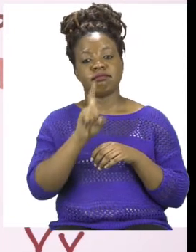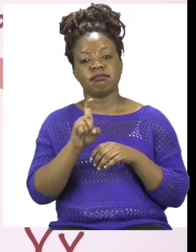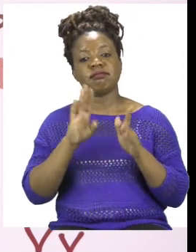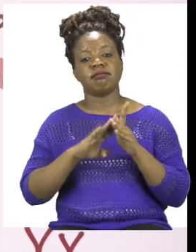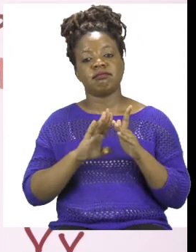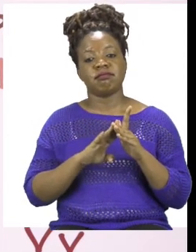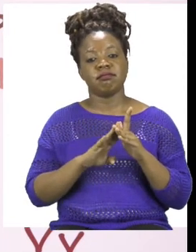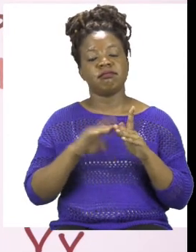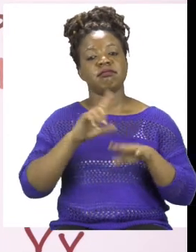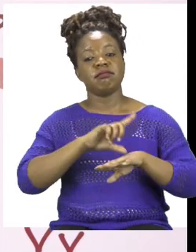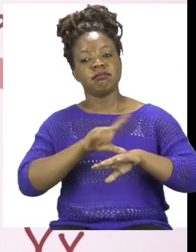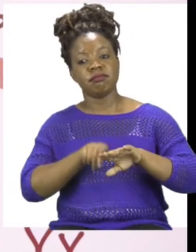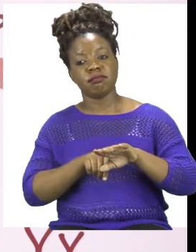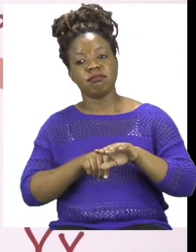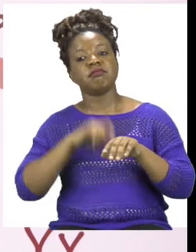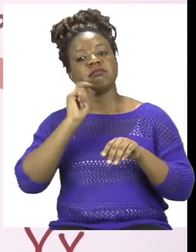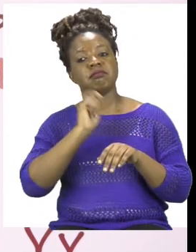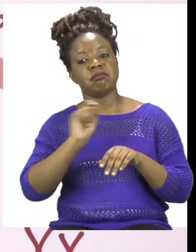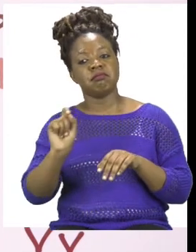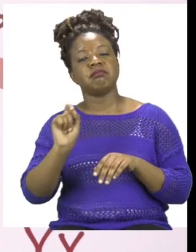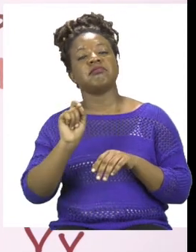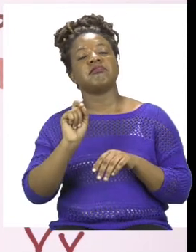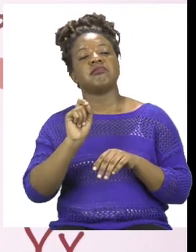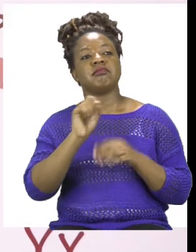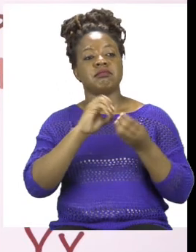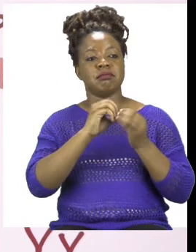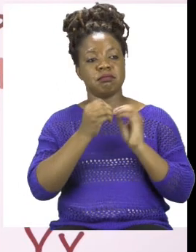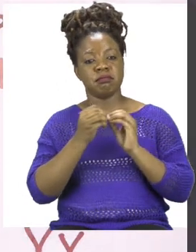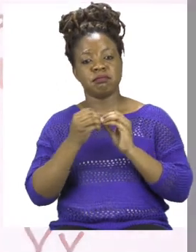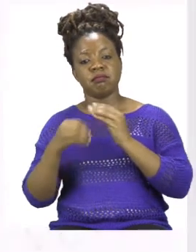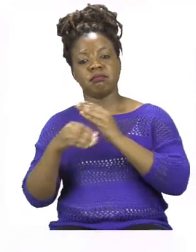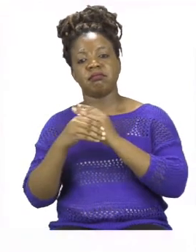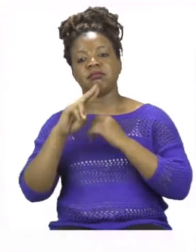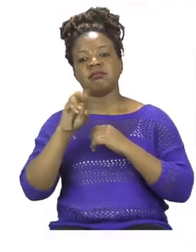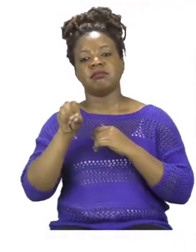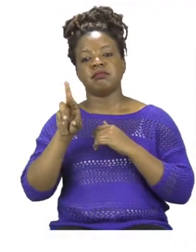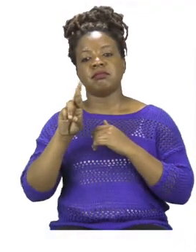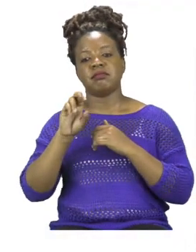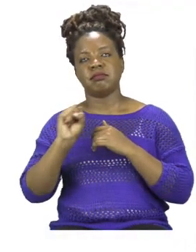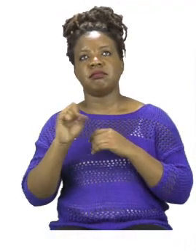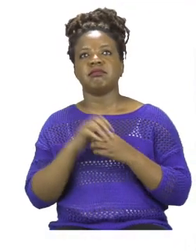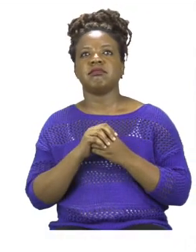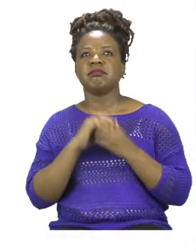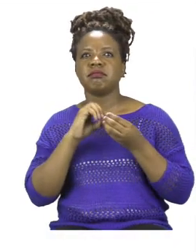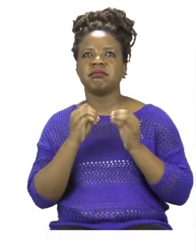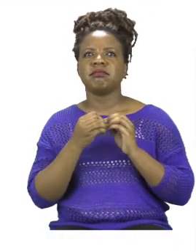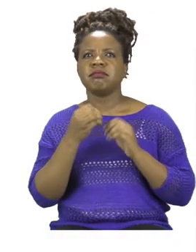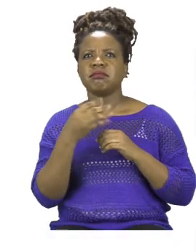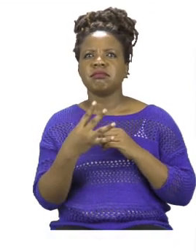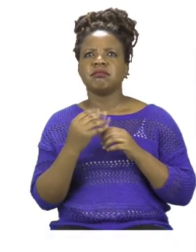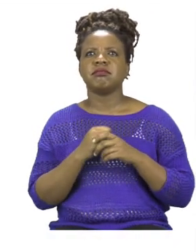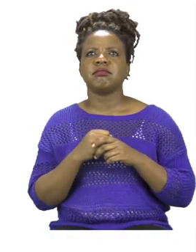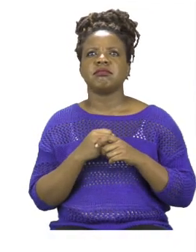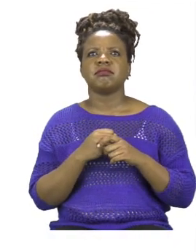much time. Now let's skip forward and try and do number 4. Number 4 says, on